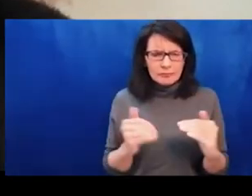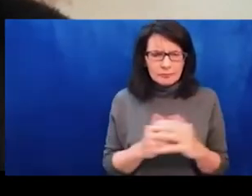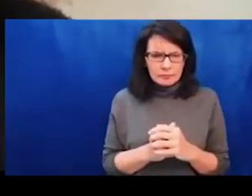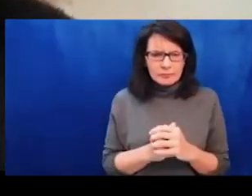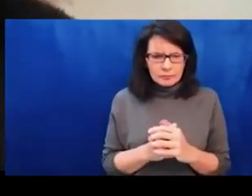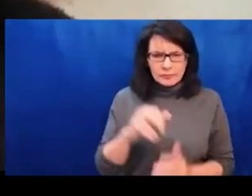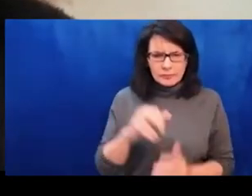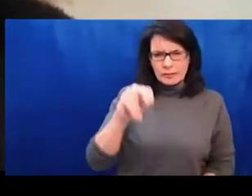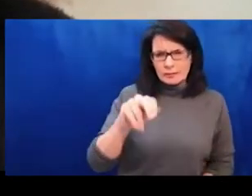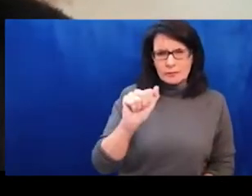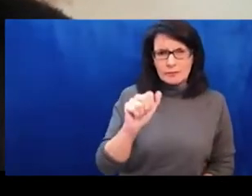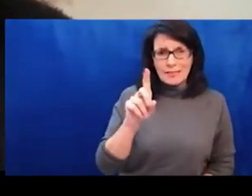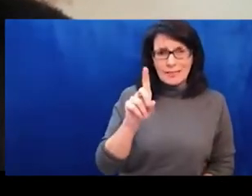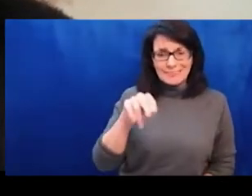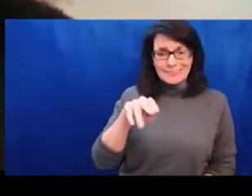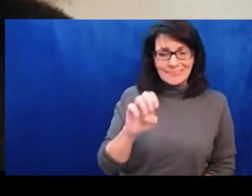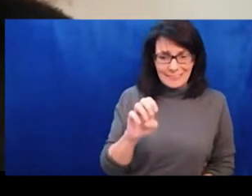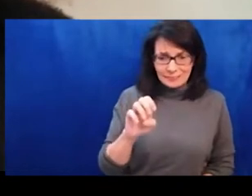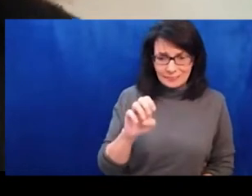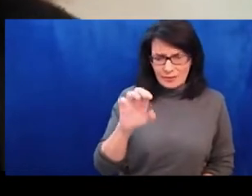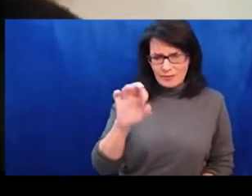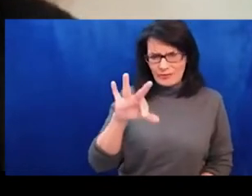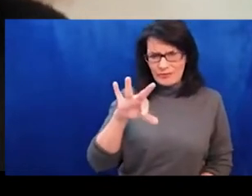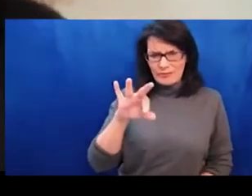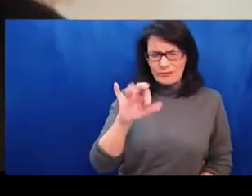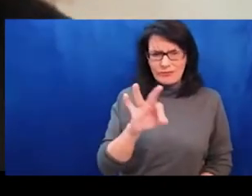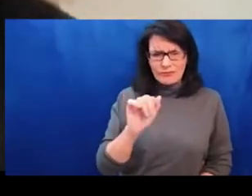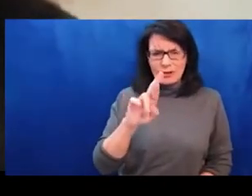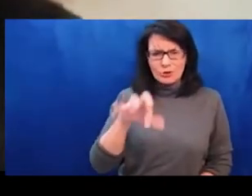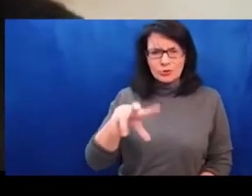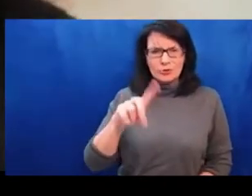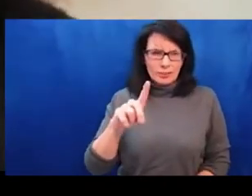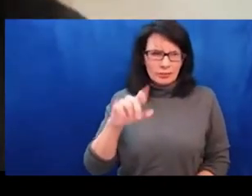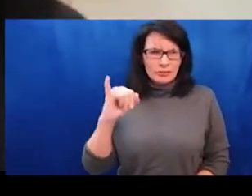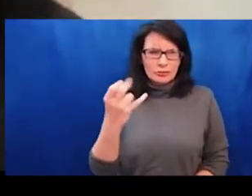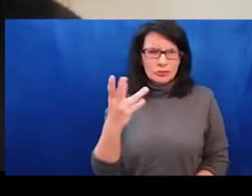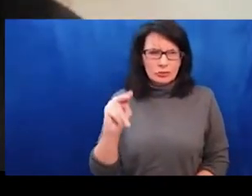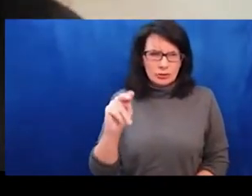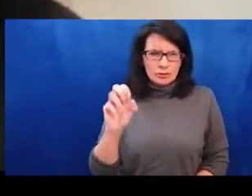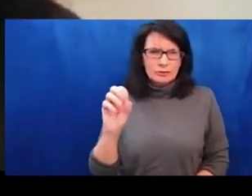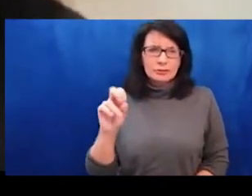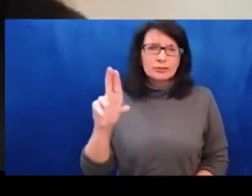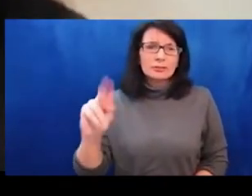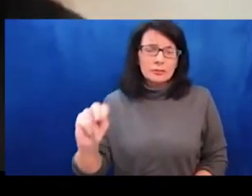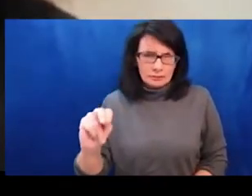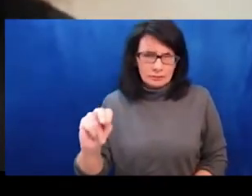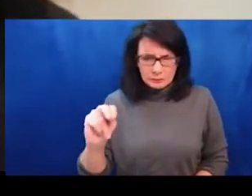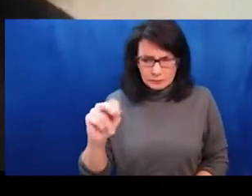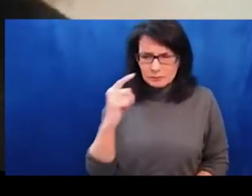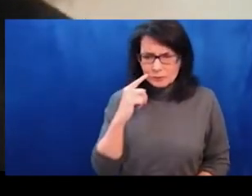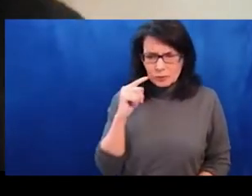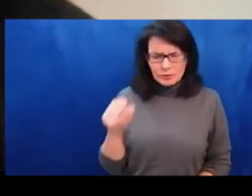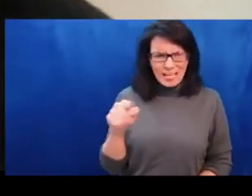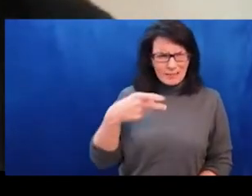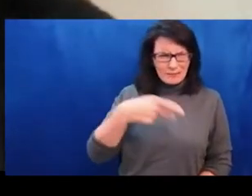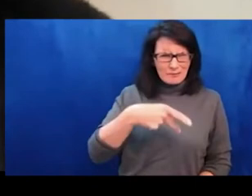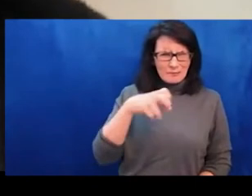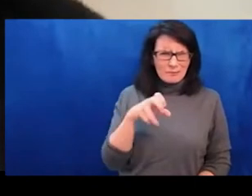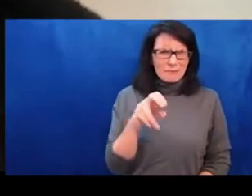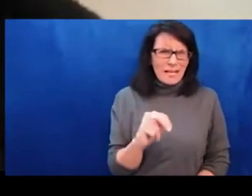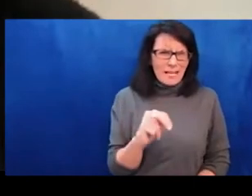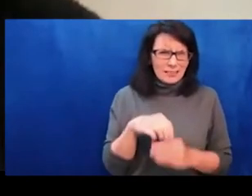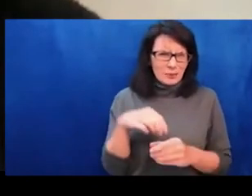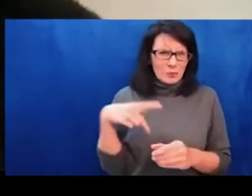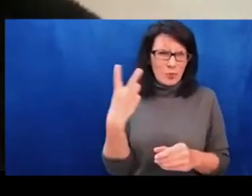of any mutual aid work or volunteer organizations that you can drop in the chat where we can send money to